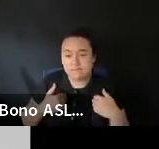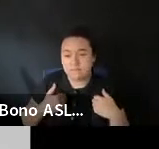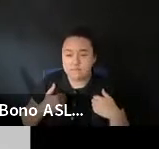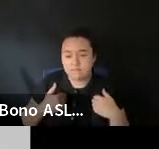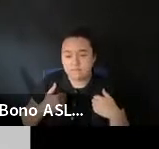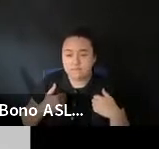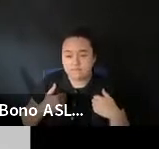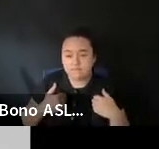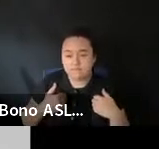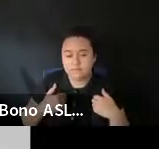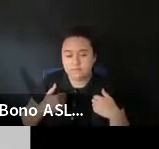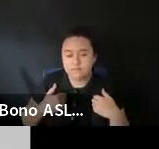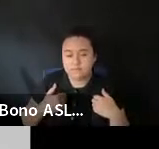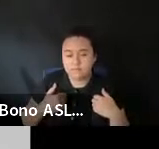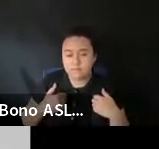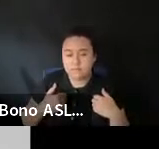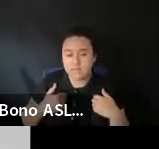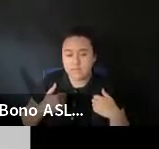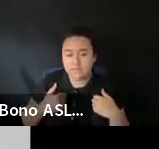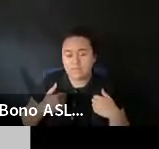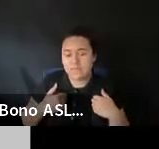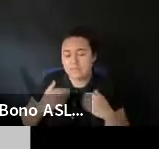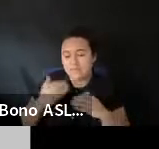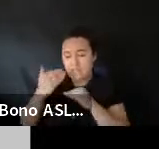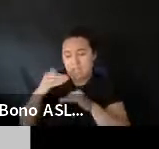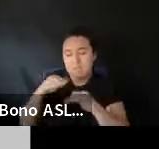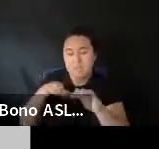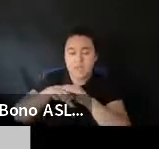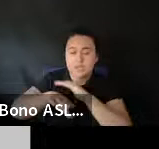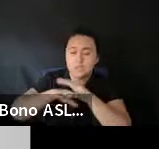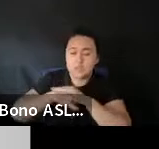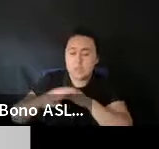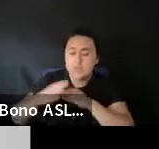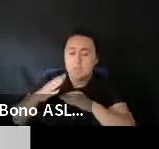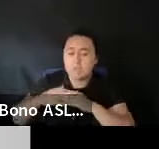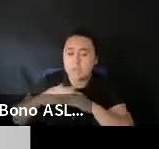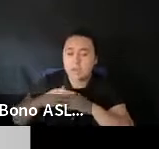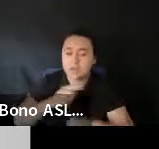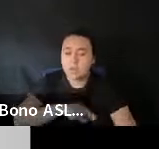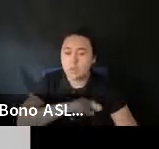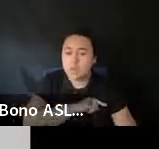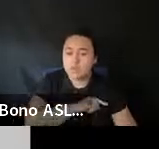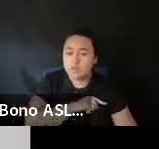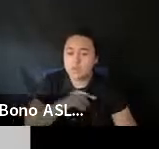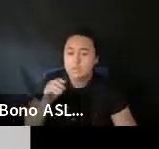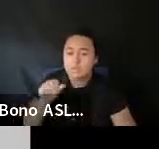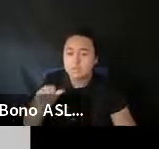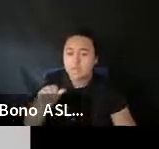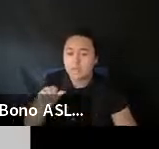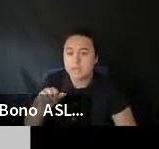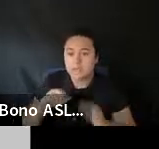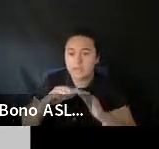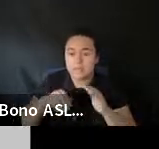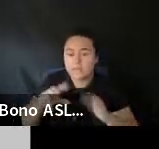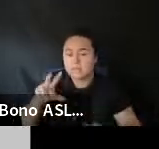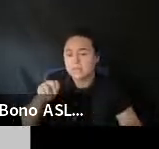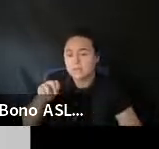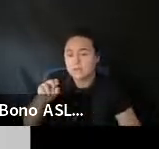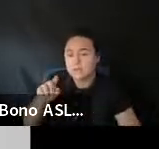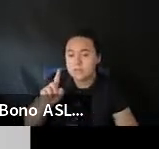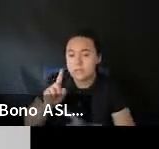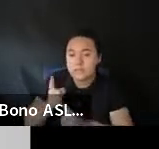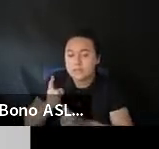Threshold of. Entry. Um. So the minimum. Qualifying spend. a production. Less than 30 minutes. Is $50,000.